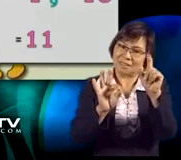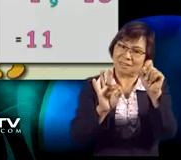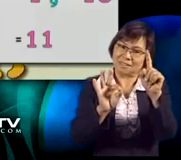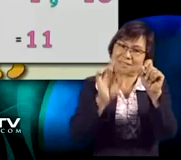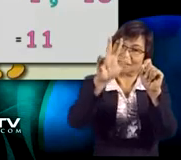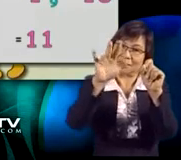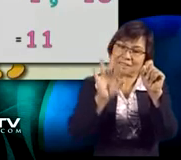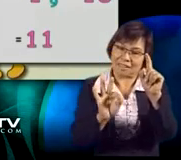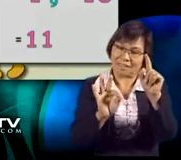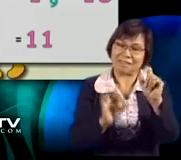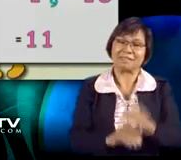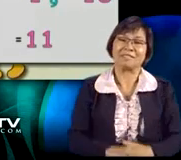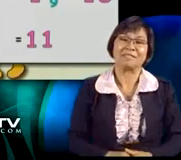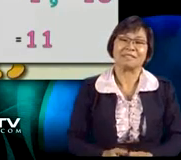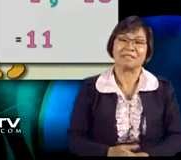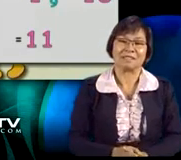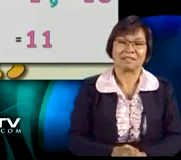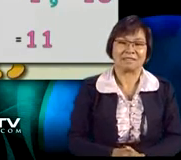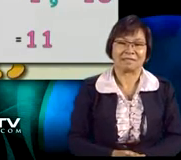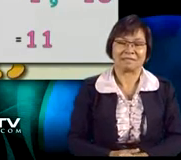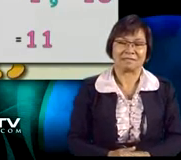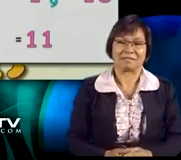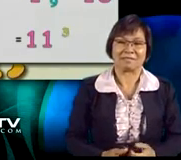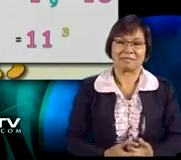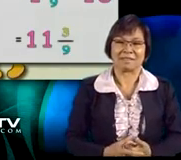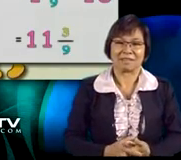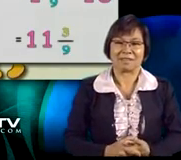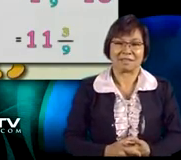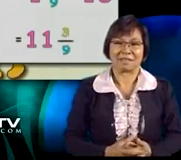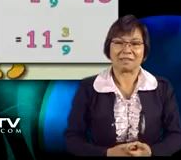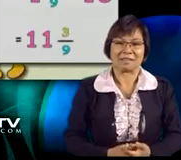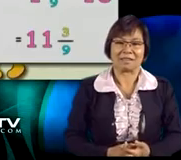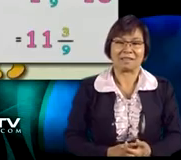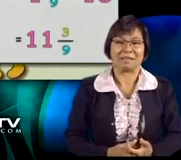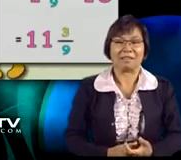giving us the final answer of 11 and 3 9ths.